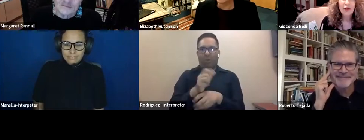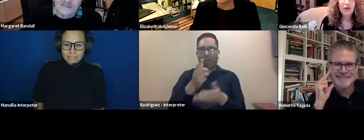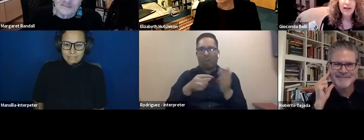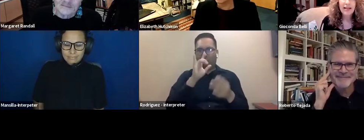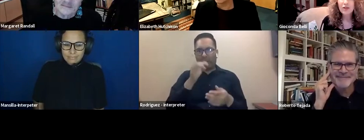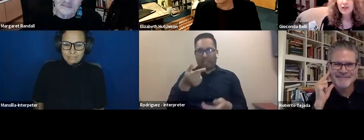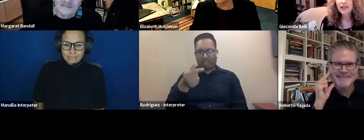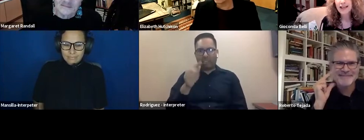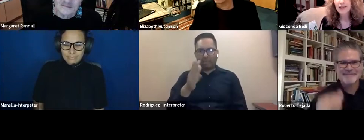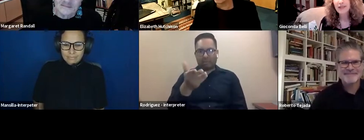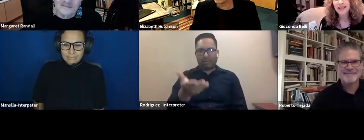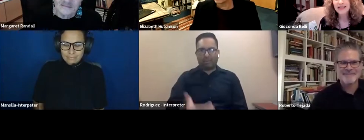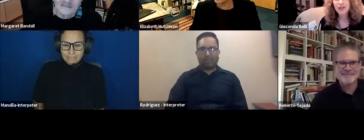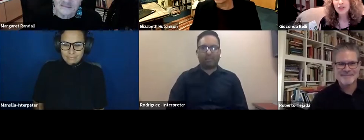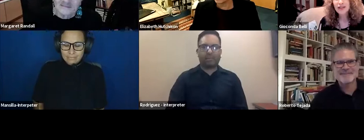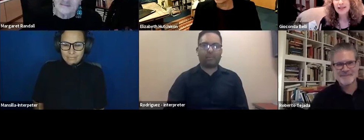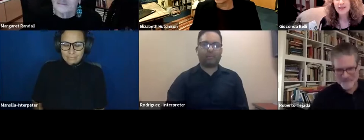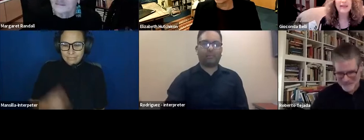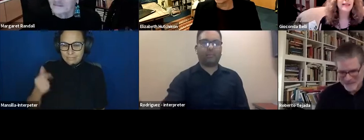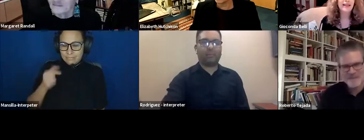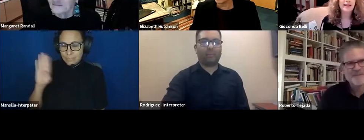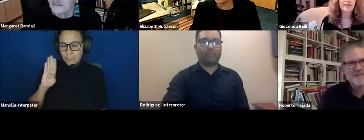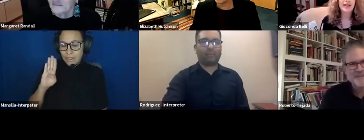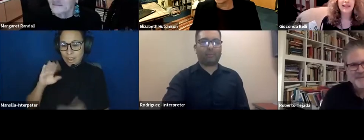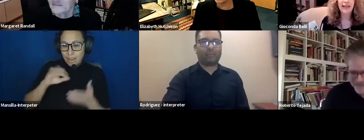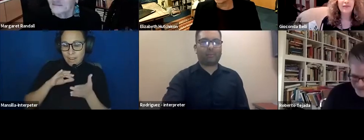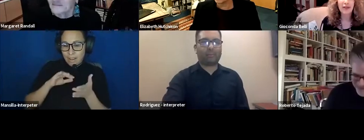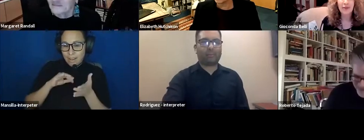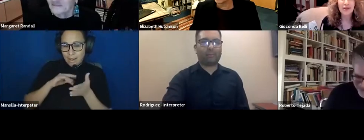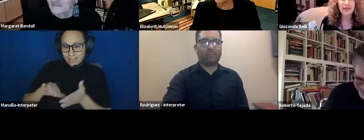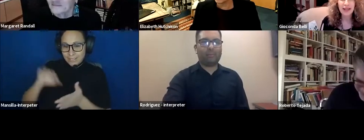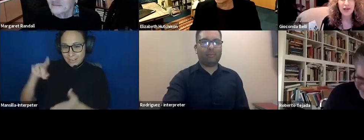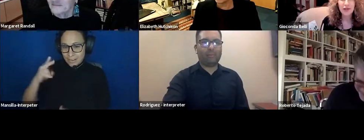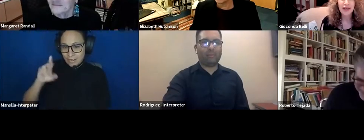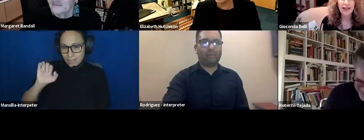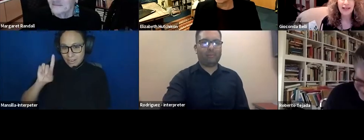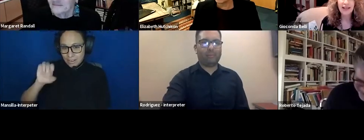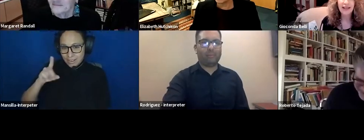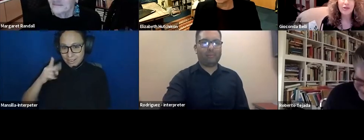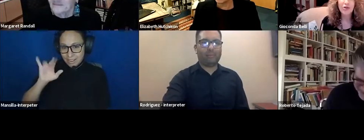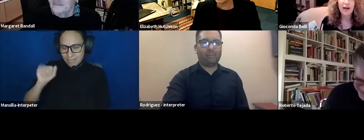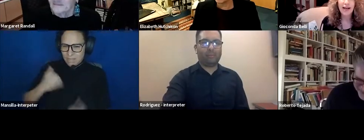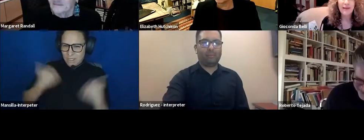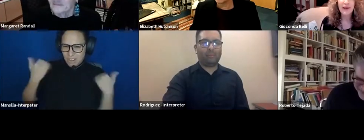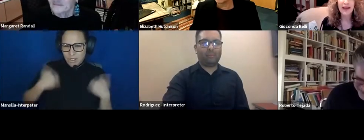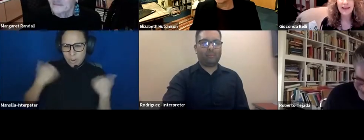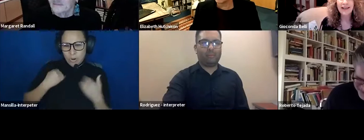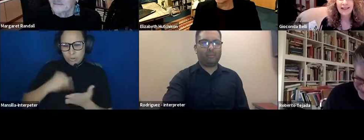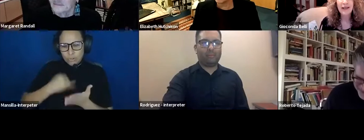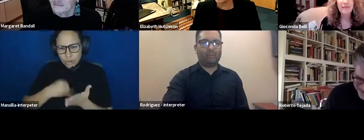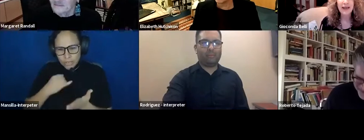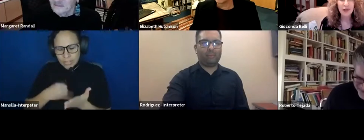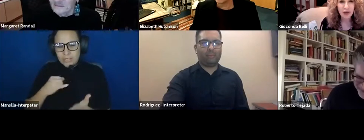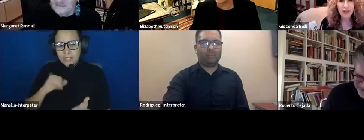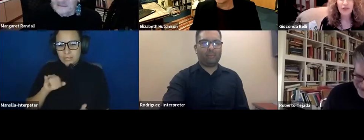Well, you know, I studied advertising and journalism in Philadelphia when I was very young. And so I applied